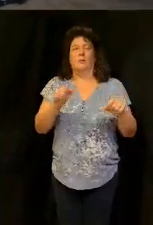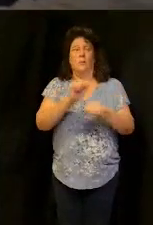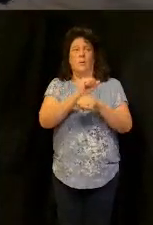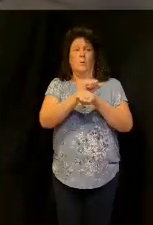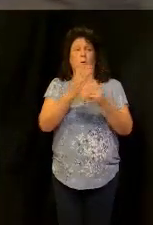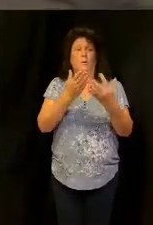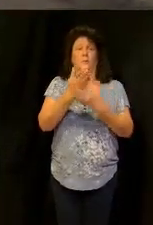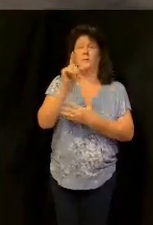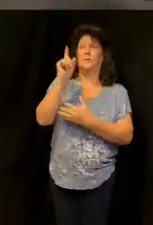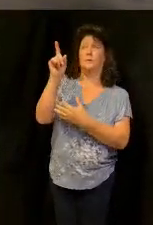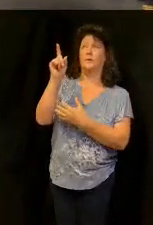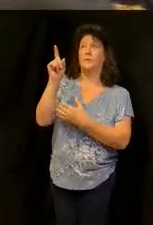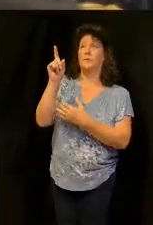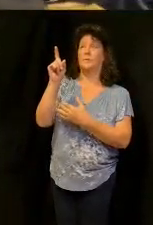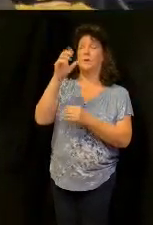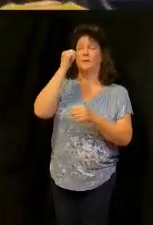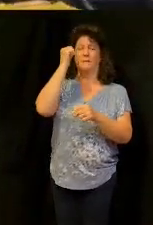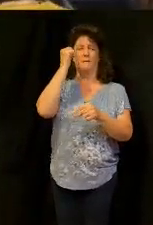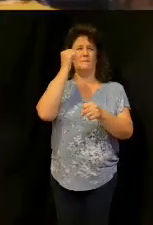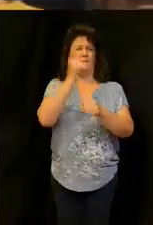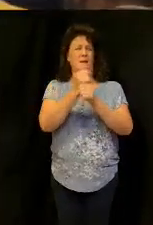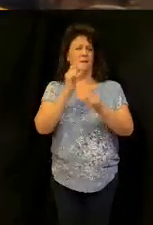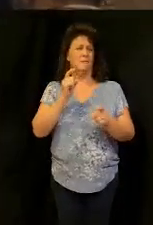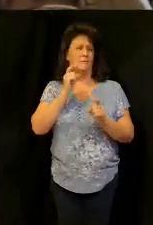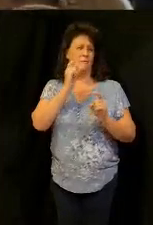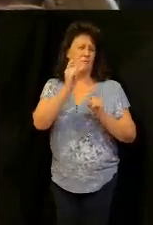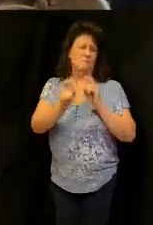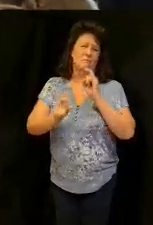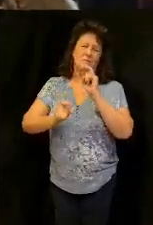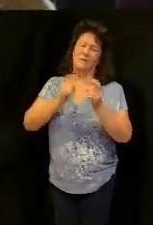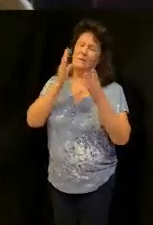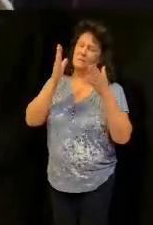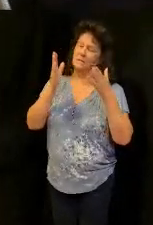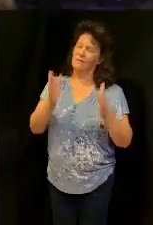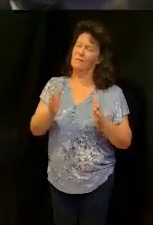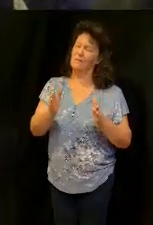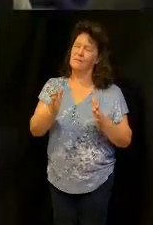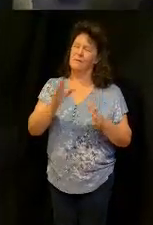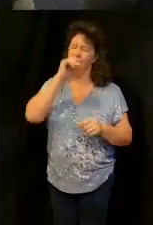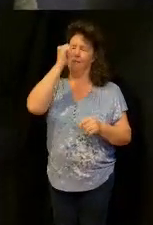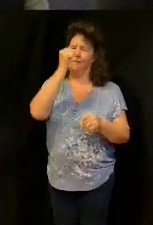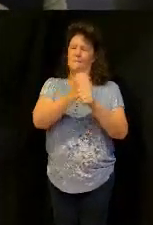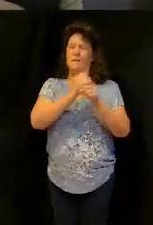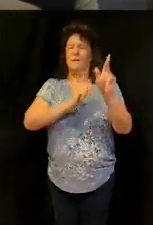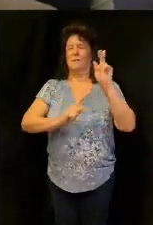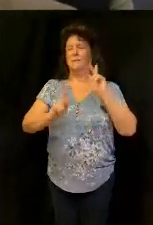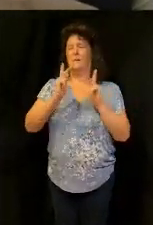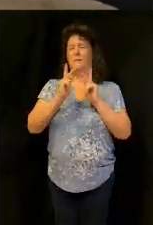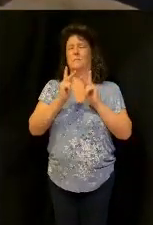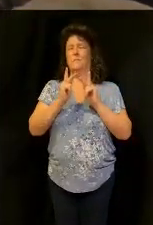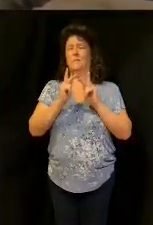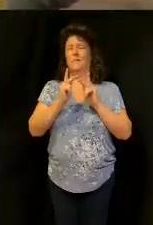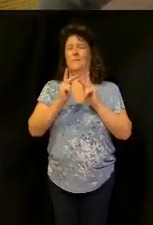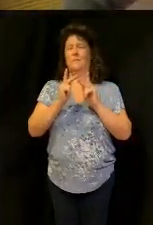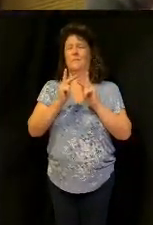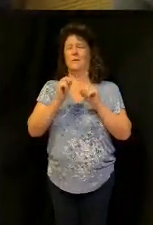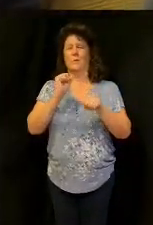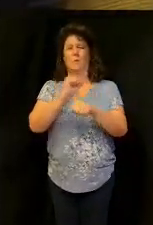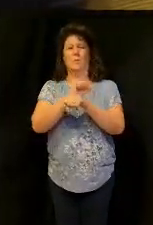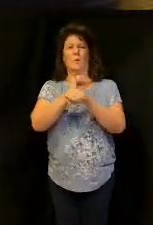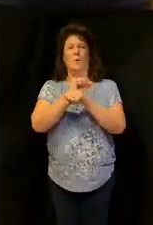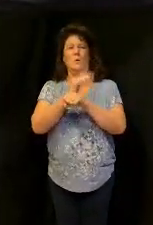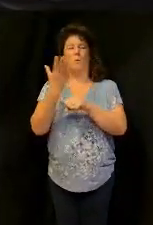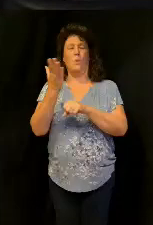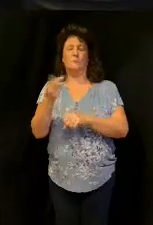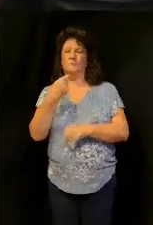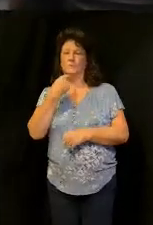these faithful giving and faithful giver the giving of these faithful people to do what you called them told them to do lord we thank